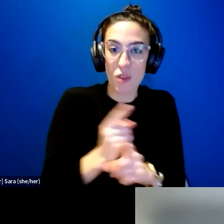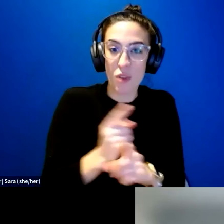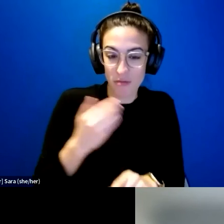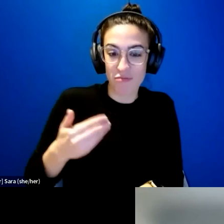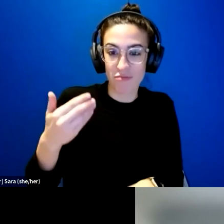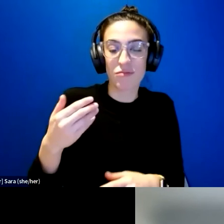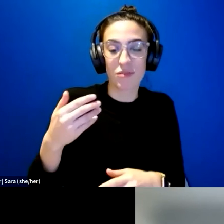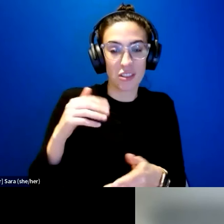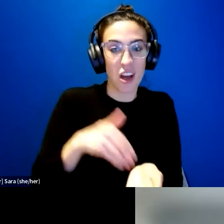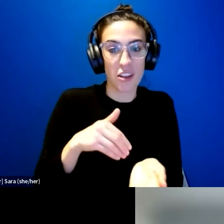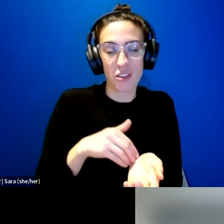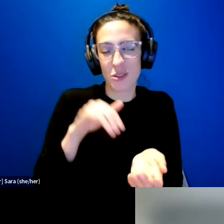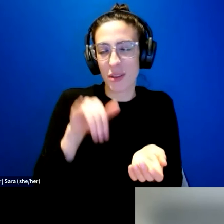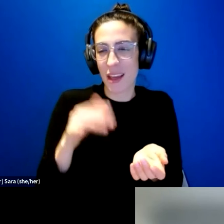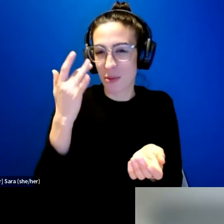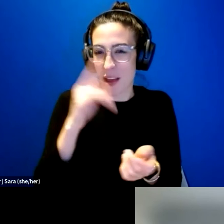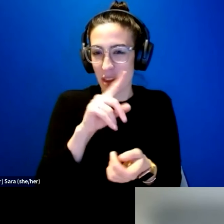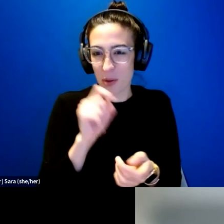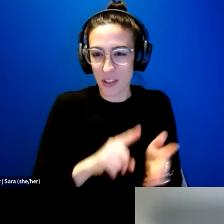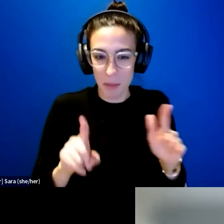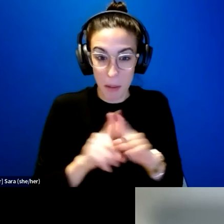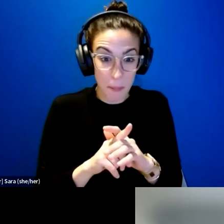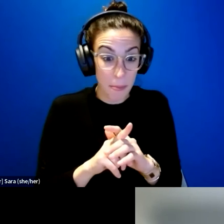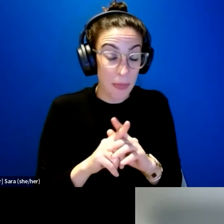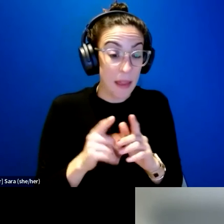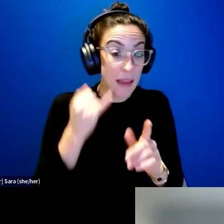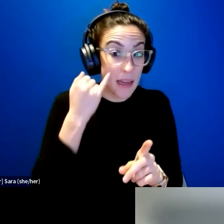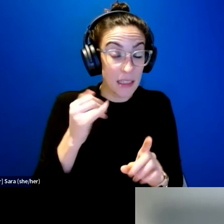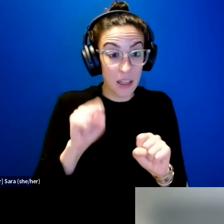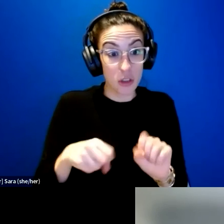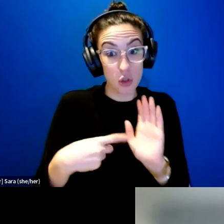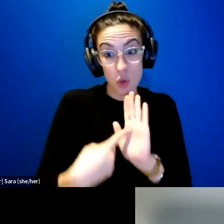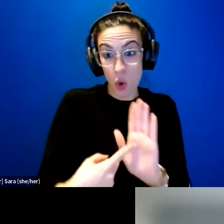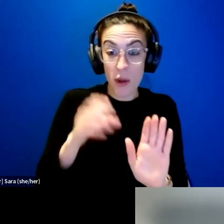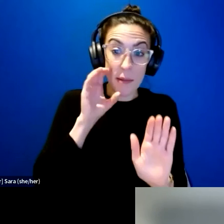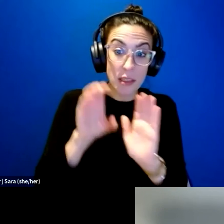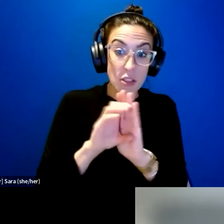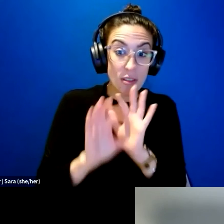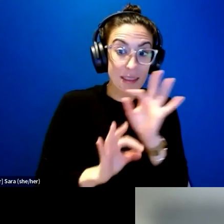request came up of being able to show images instead of actually showing themselves on camera.